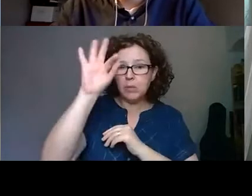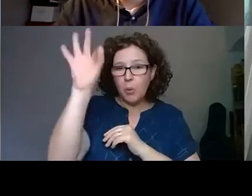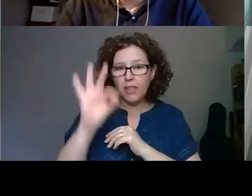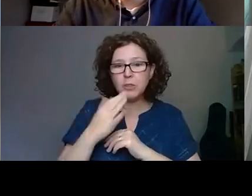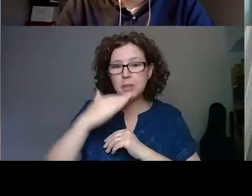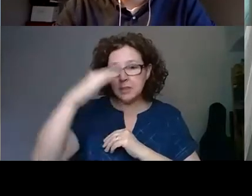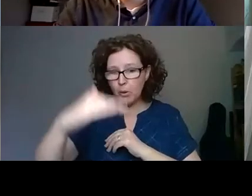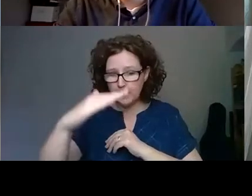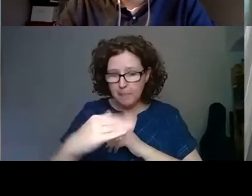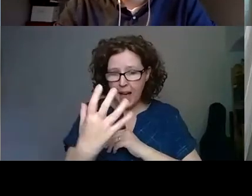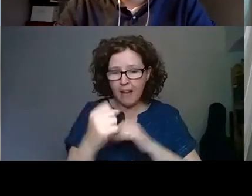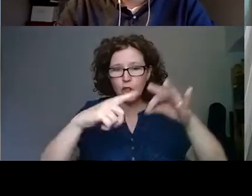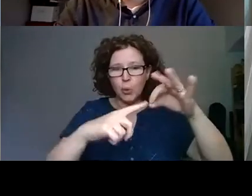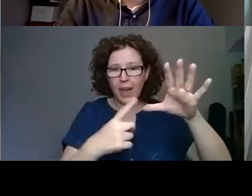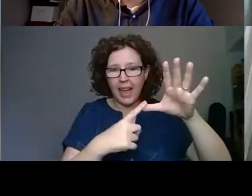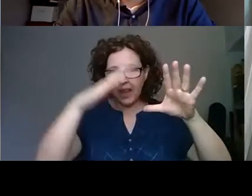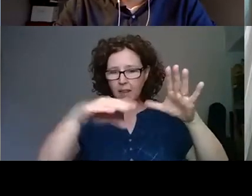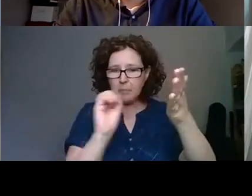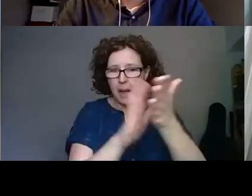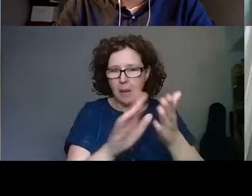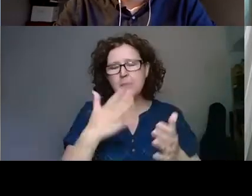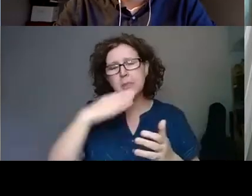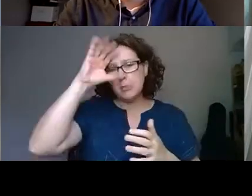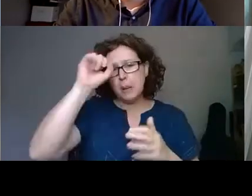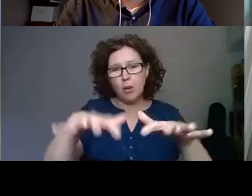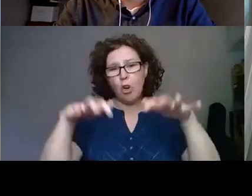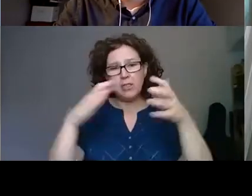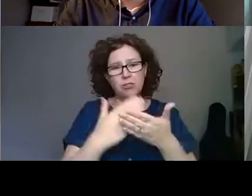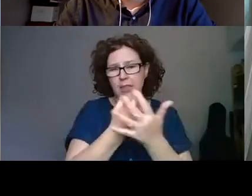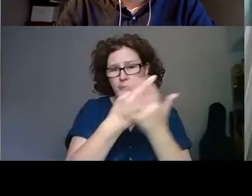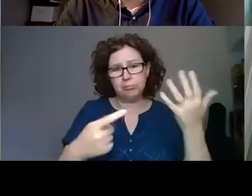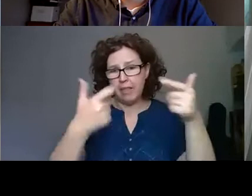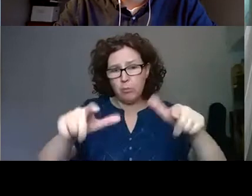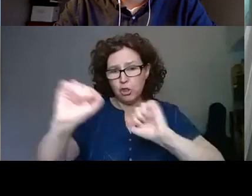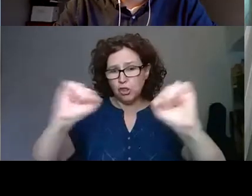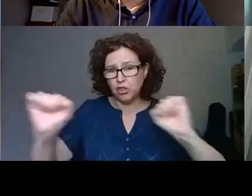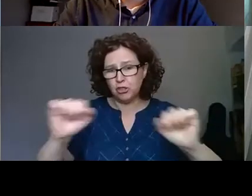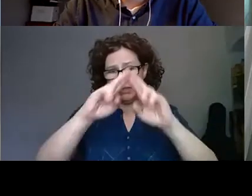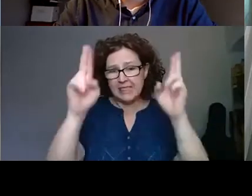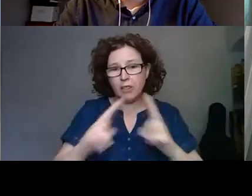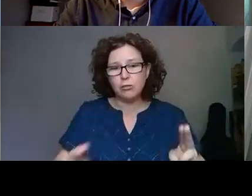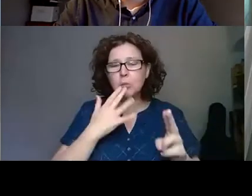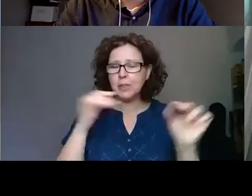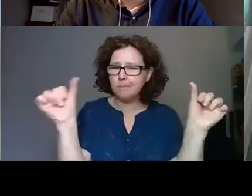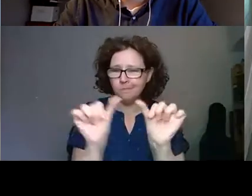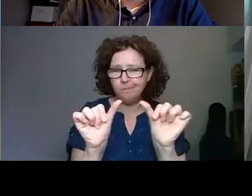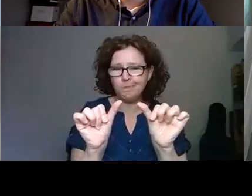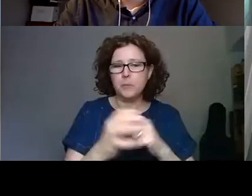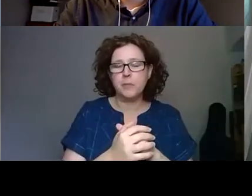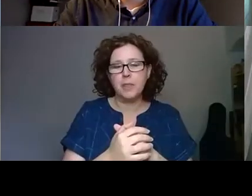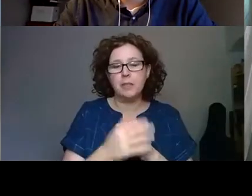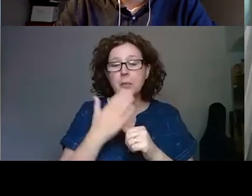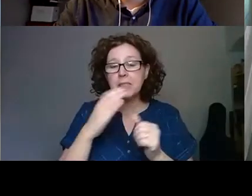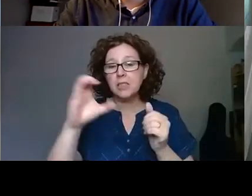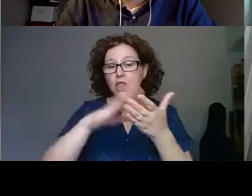Bear in mind this is a multilingual audience, so please keep your questions short and concise. We ask that you do not submit questions in the chat